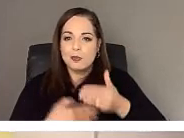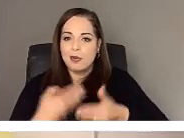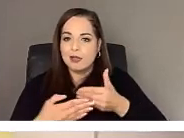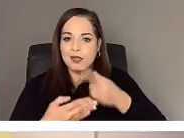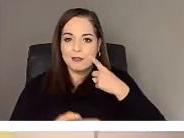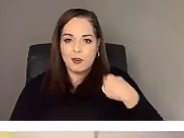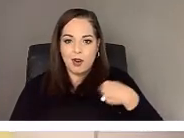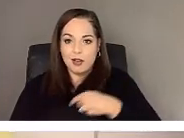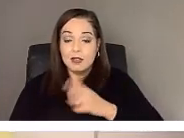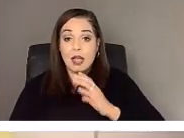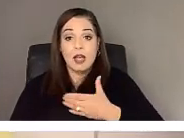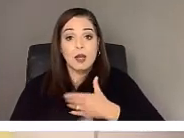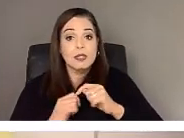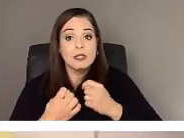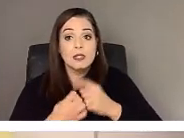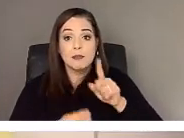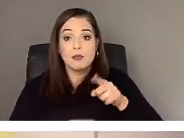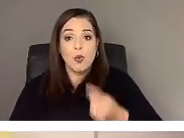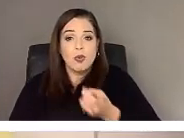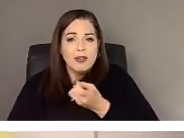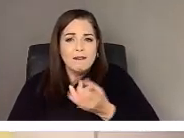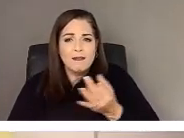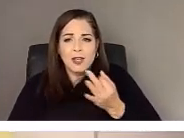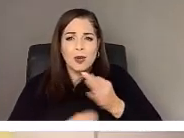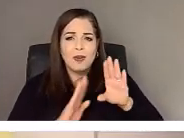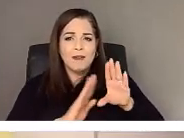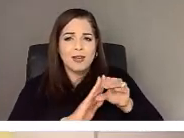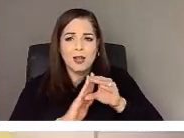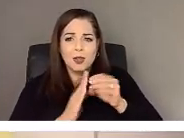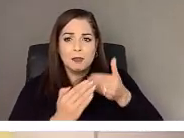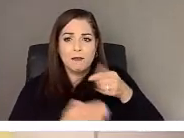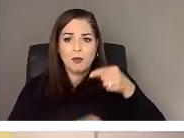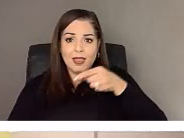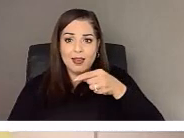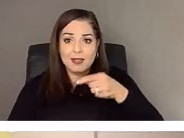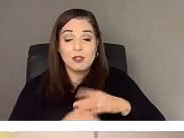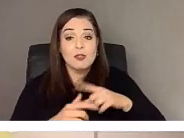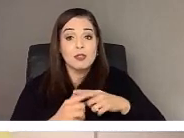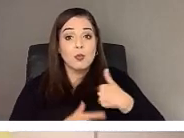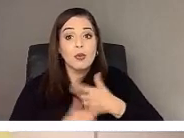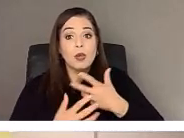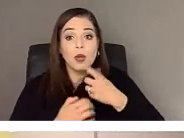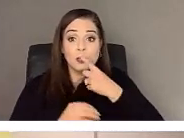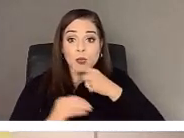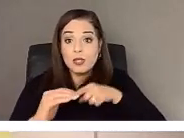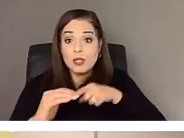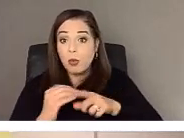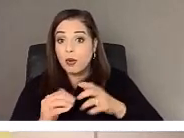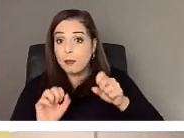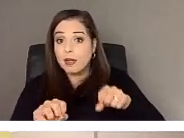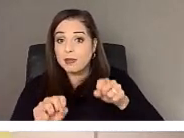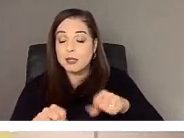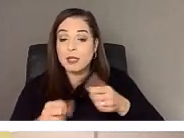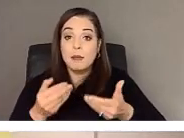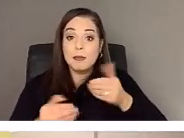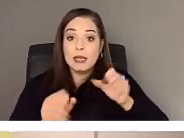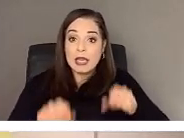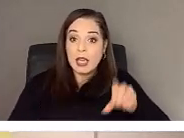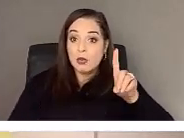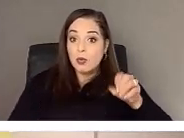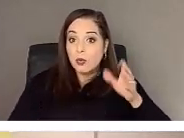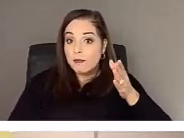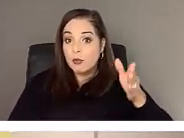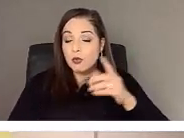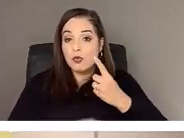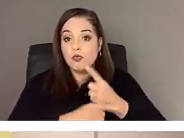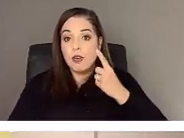Our team has only created a handful of videos before this, so we wanted to explore the possibilities of what we could do given the right